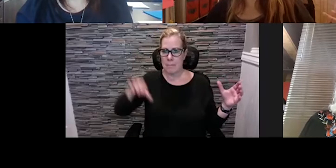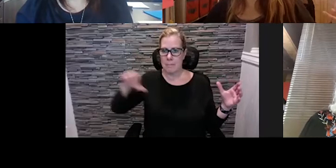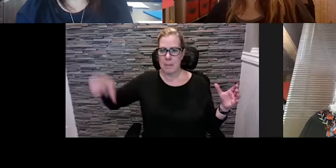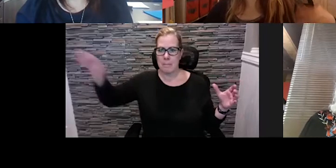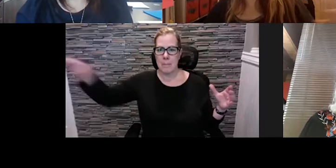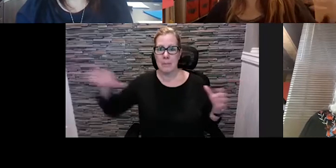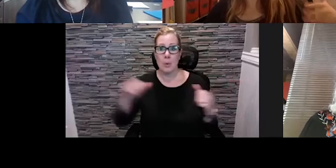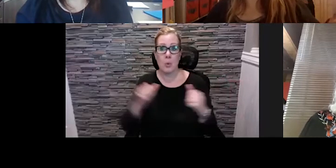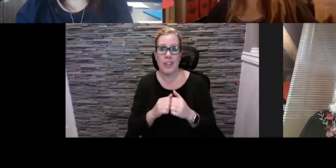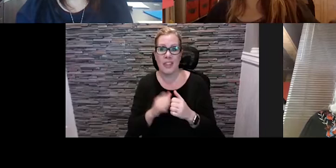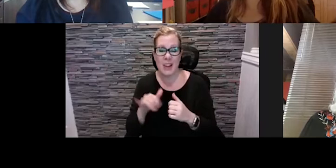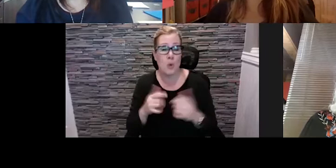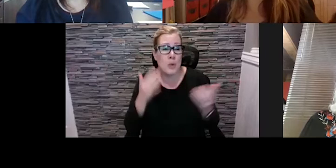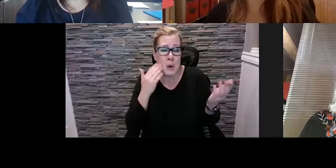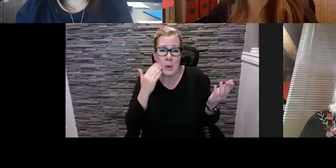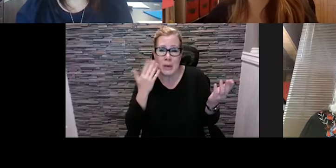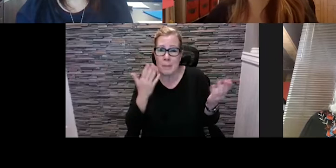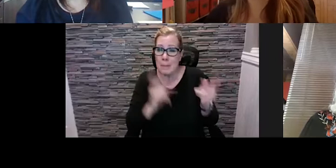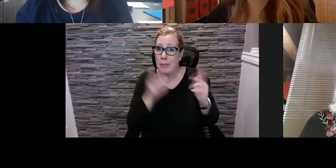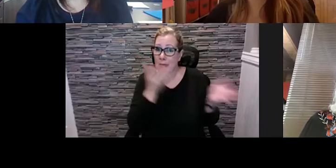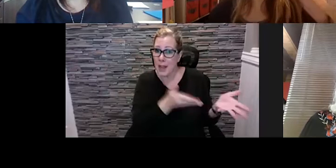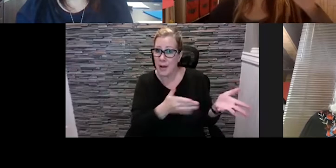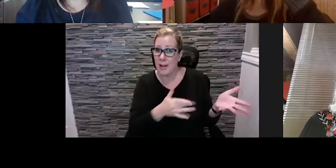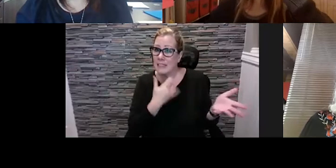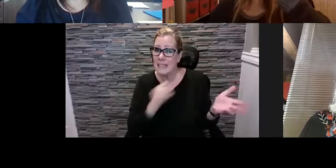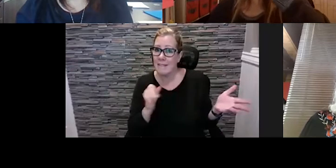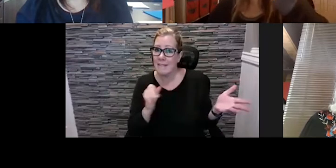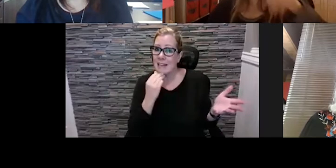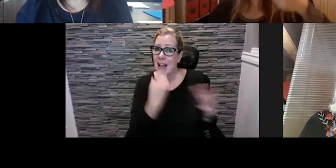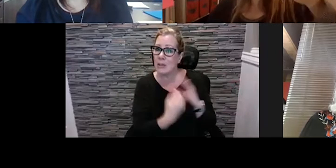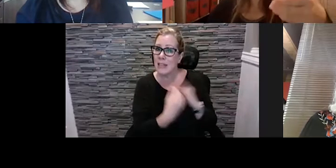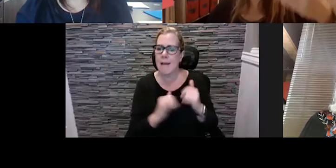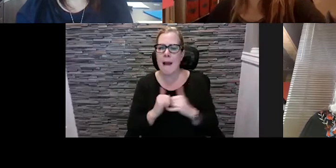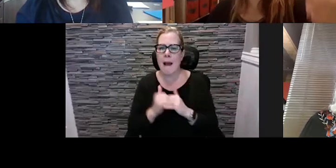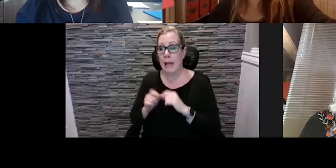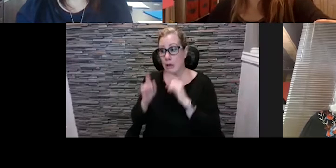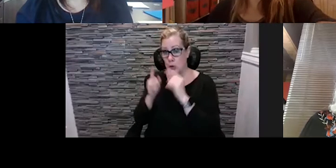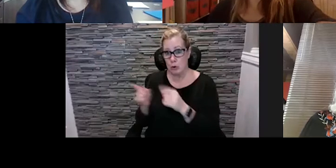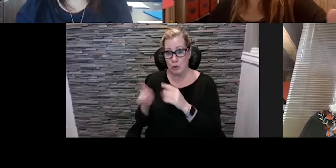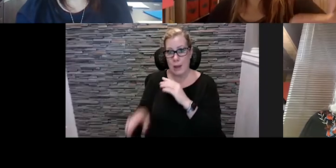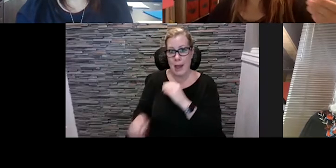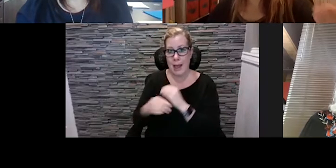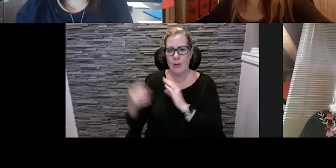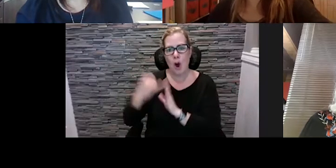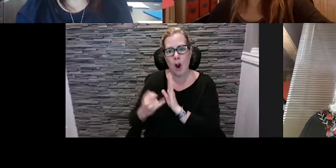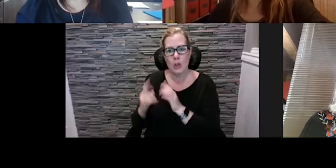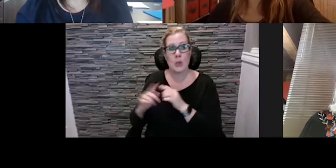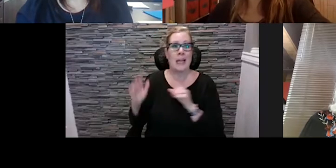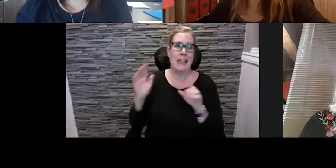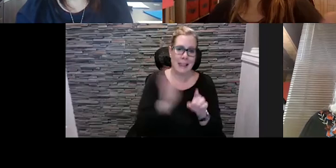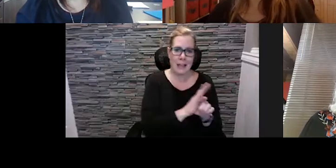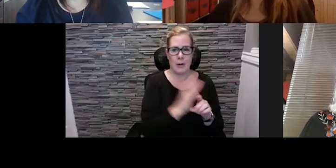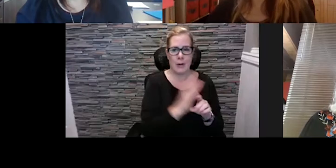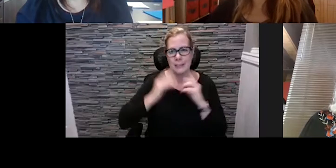are there and we already know they feel safe so how can you add to that experience